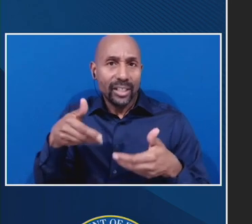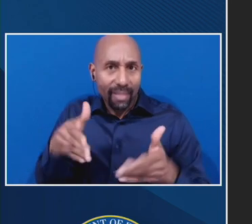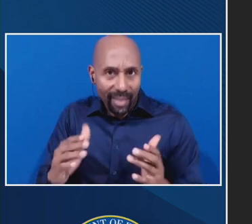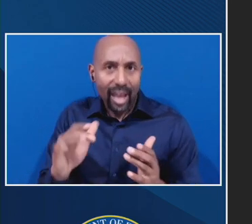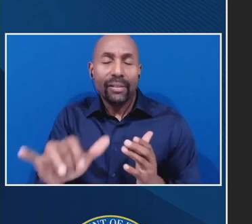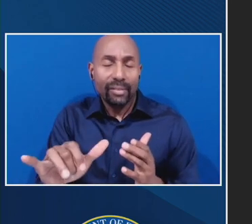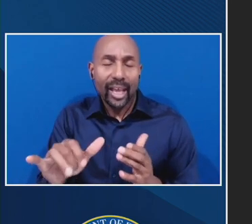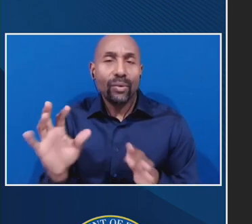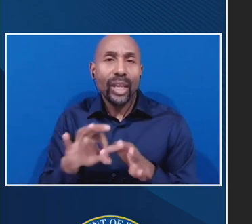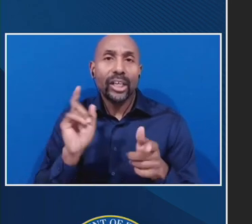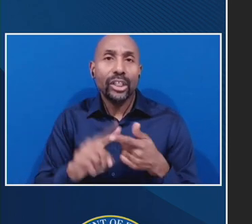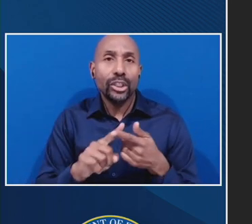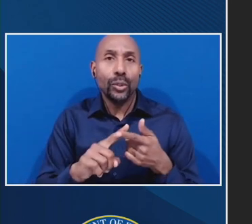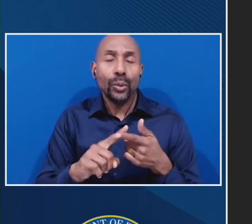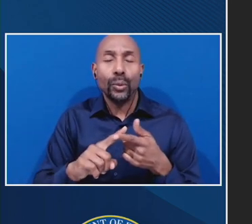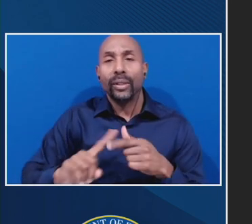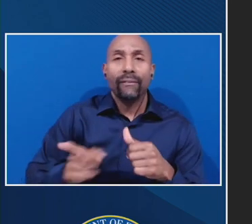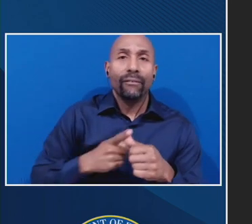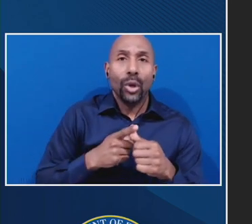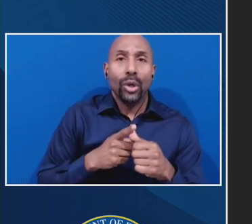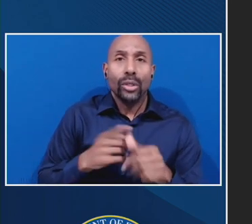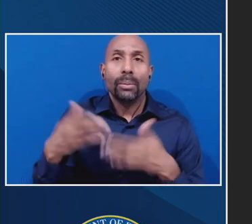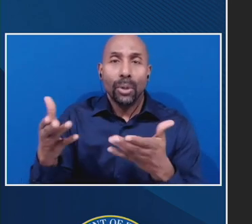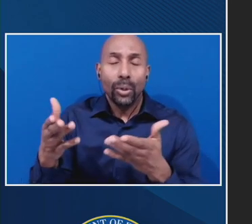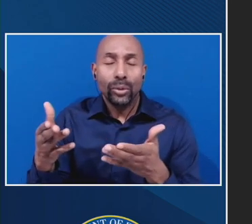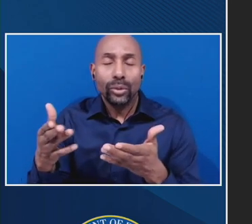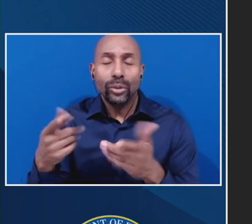initial proposals that the department has made.